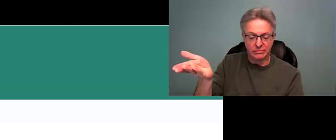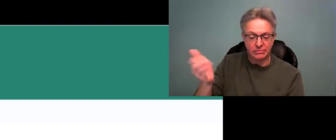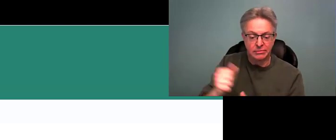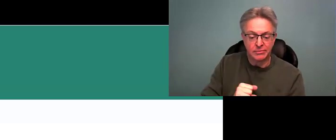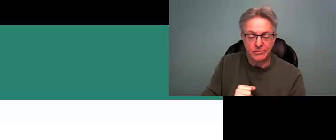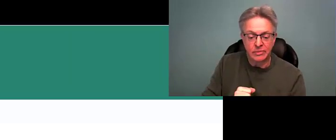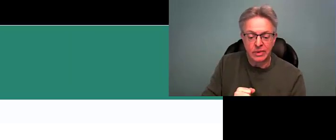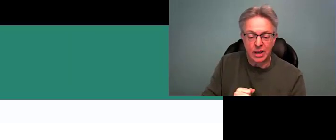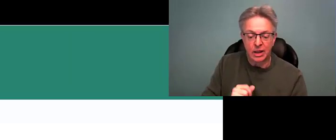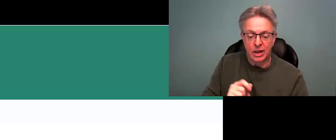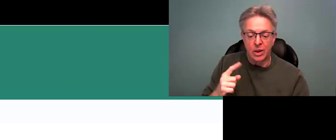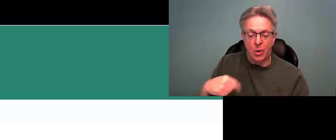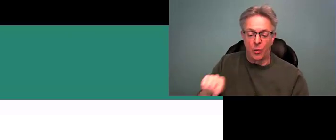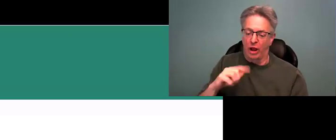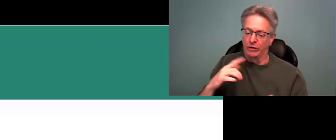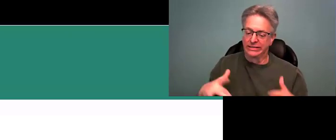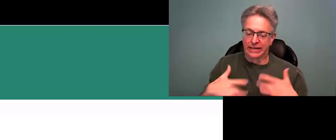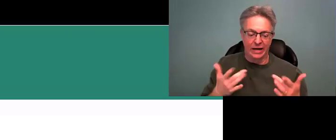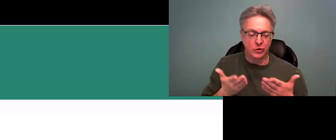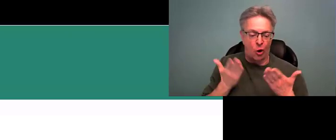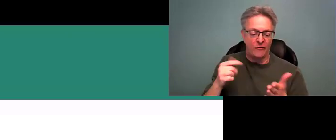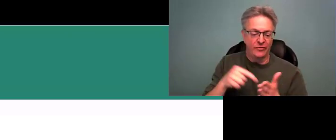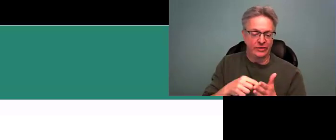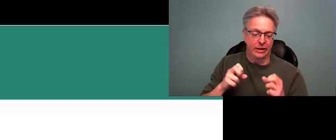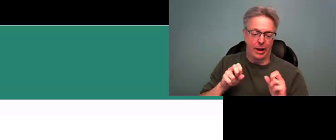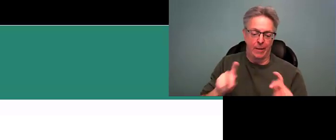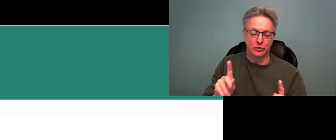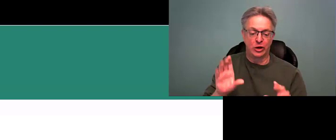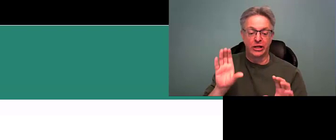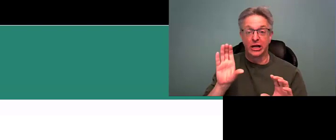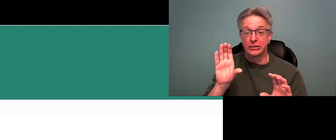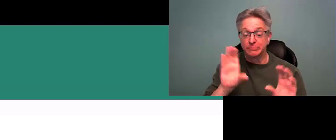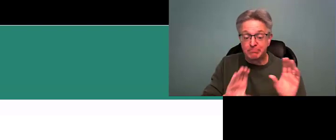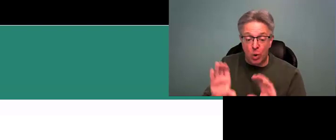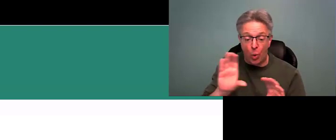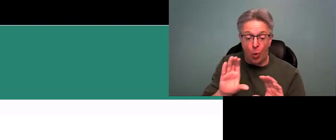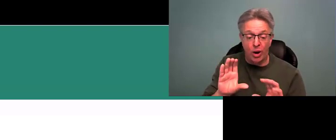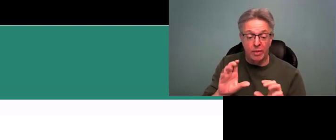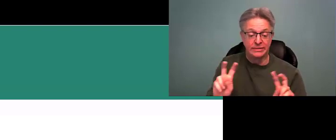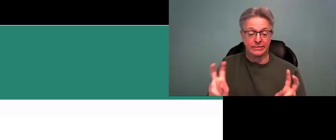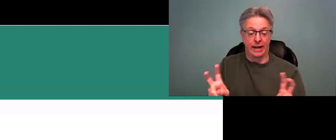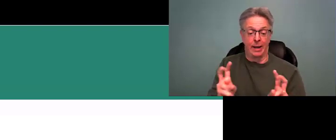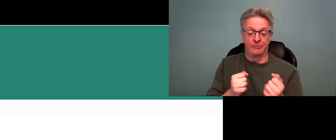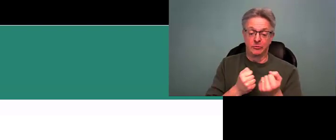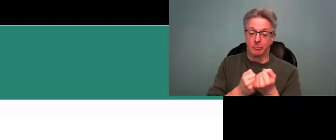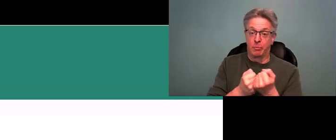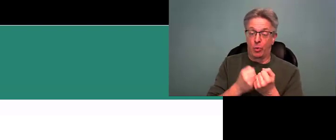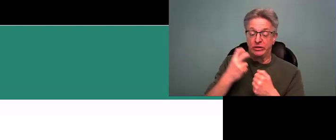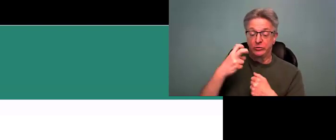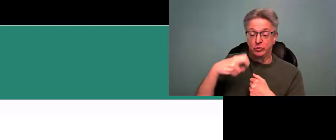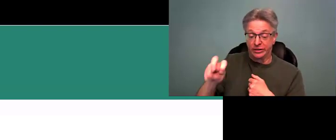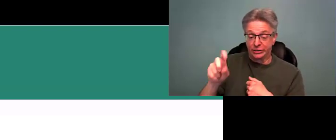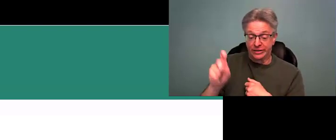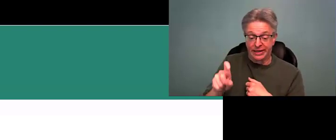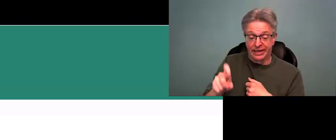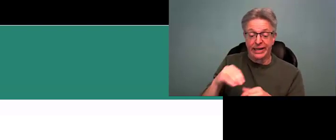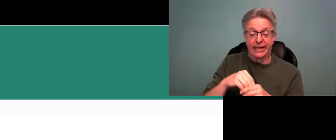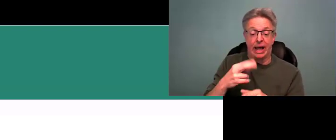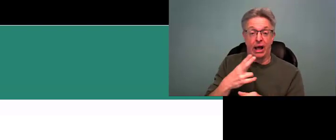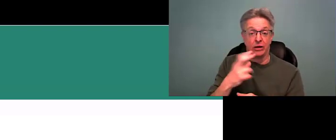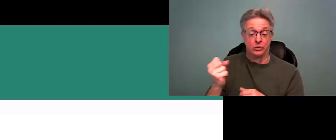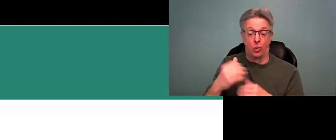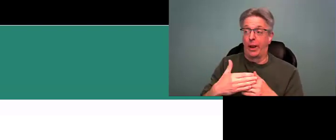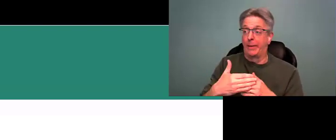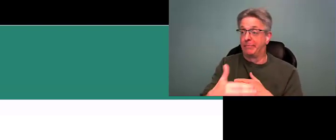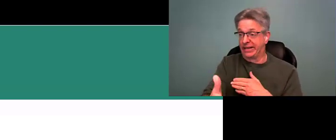as follows. It's on your screen. The participants, I should say today's learner objectives are listed on the screen. We're excited to offer